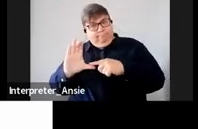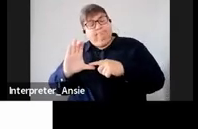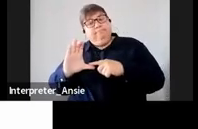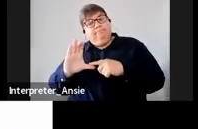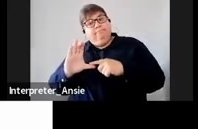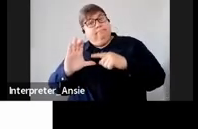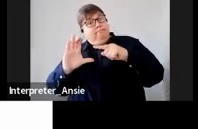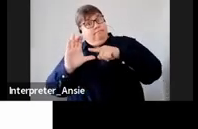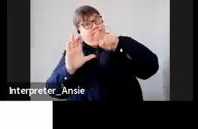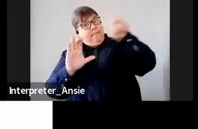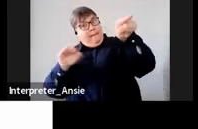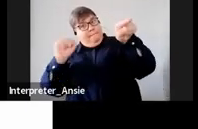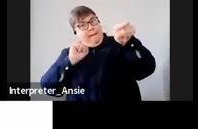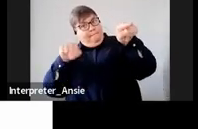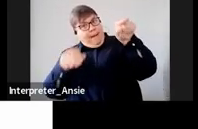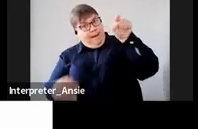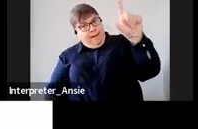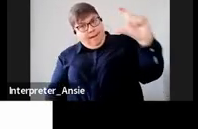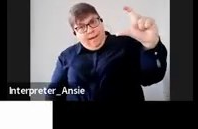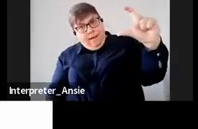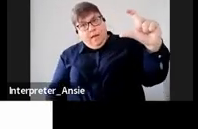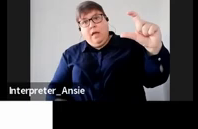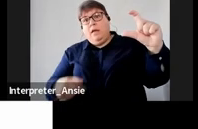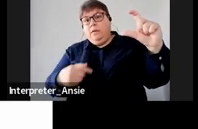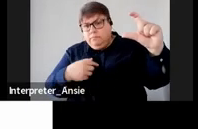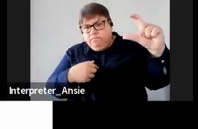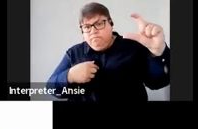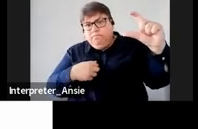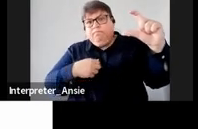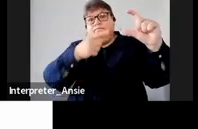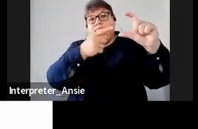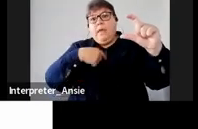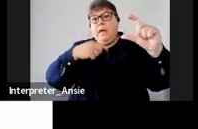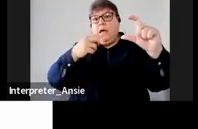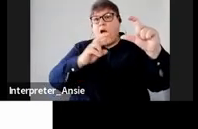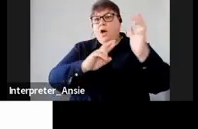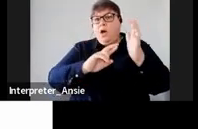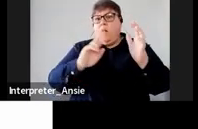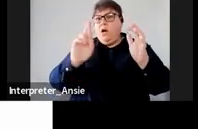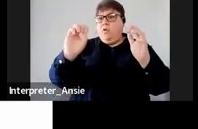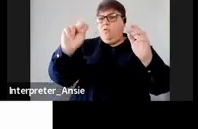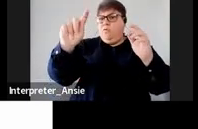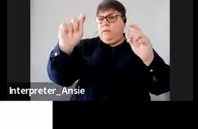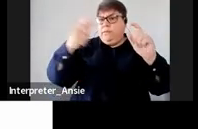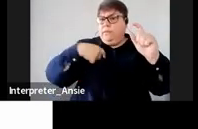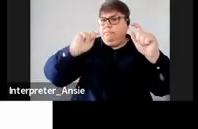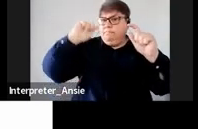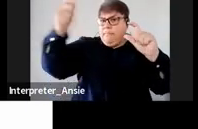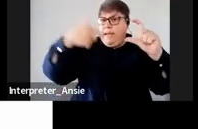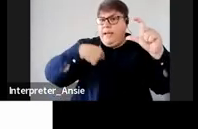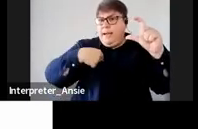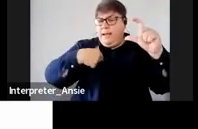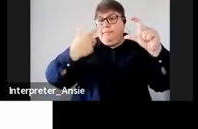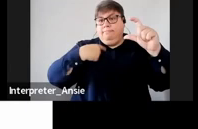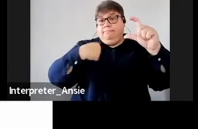account then I also have maybe a rental income on the rental income I have a